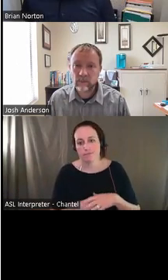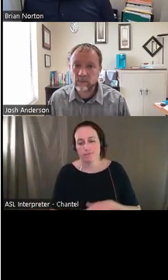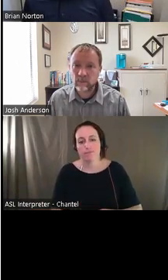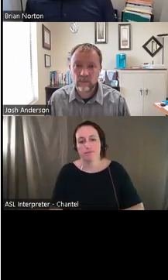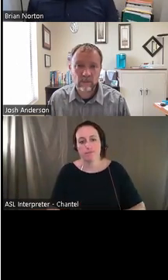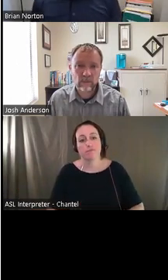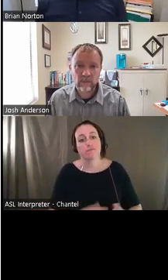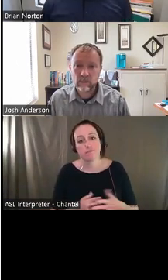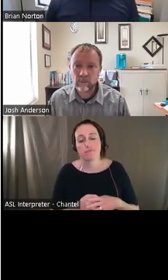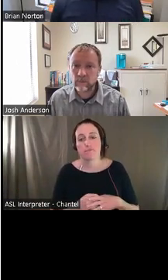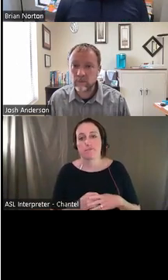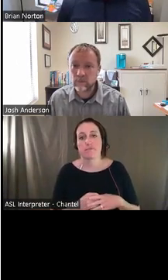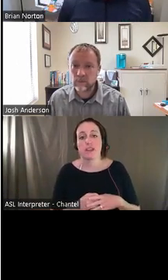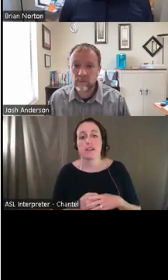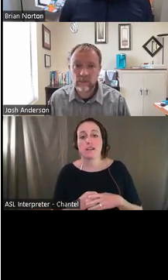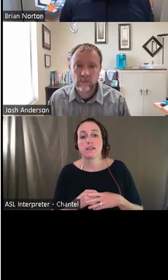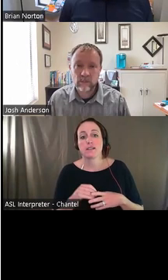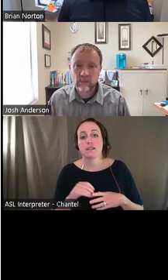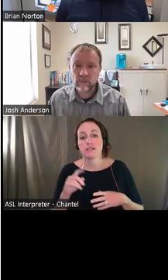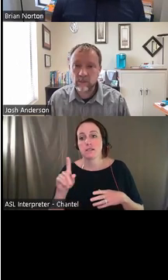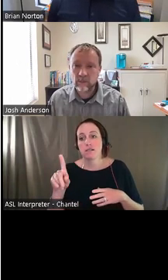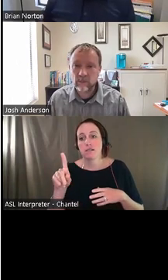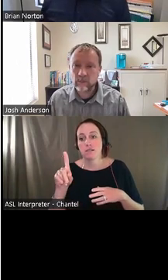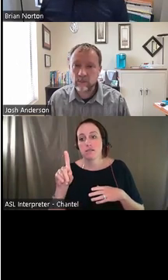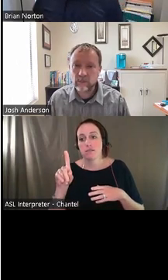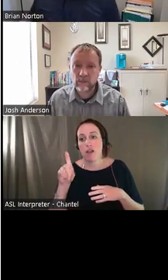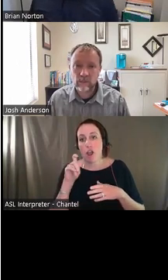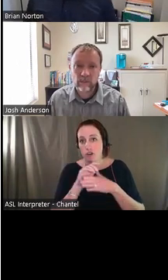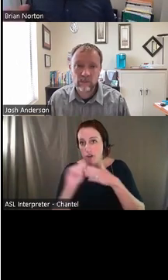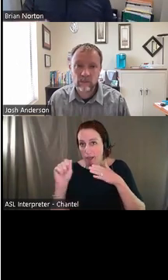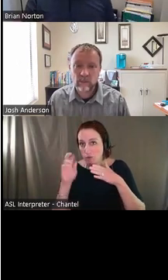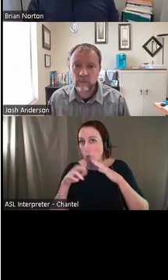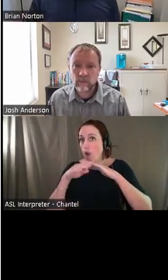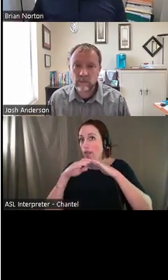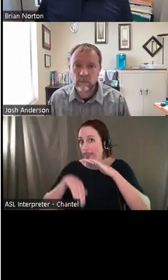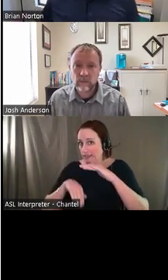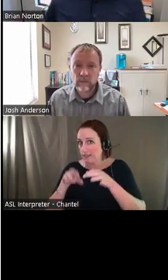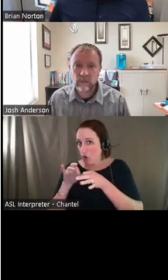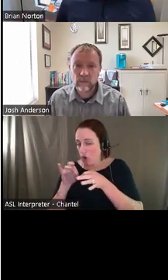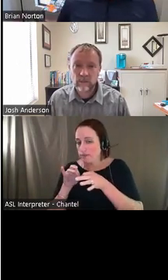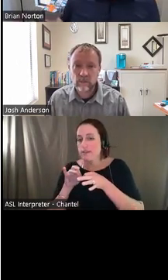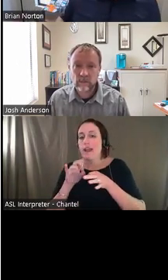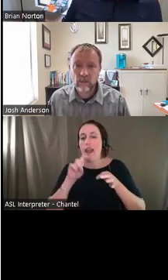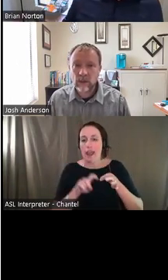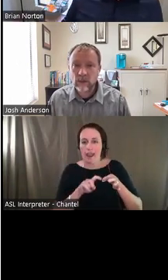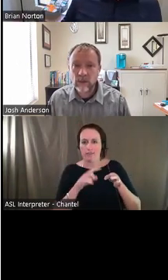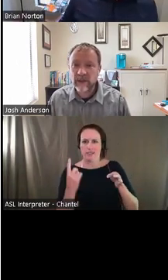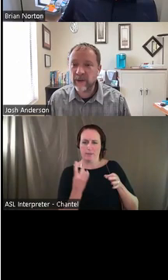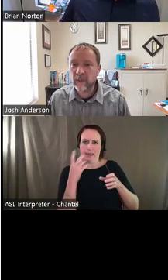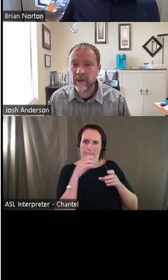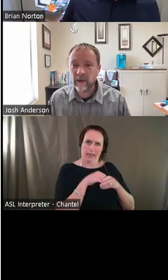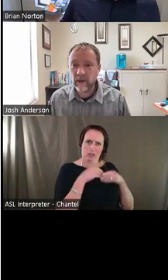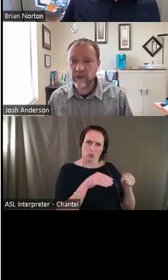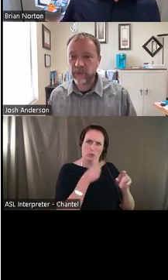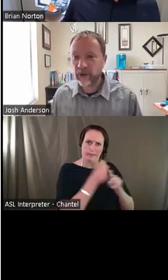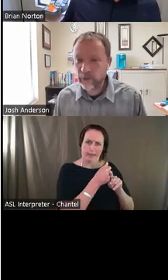Um, so again, it's a hundred dollars or less, and it has to be something that's within the store itself. So I see